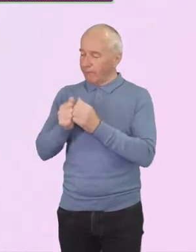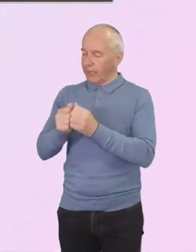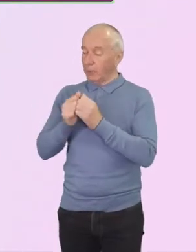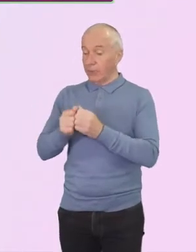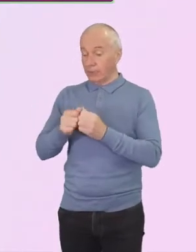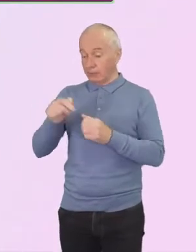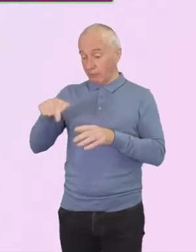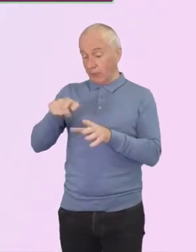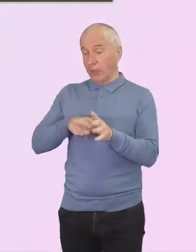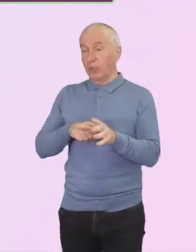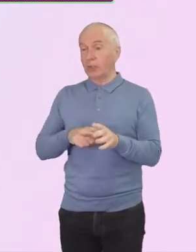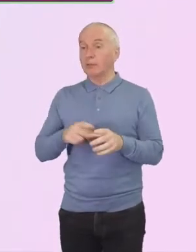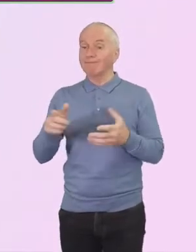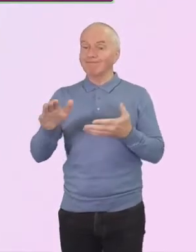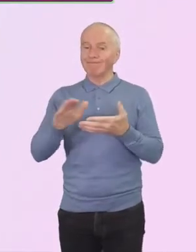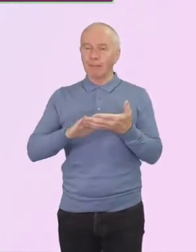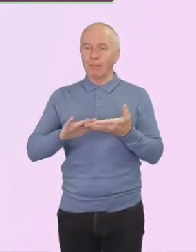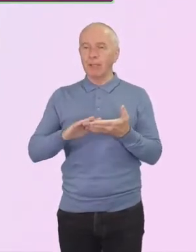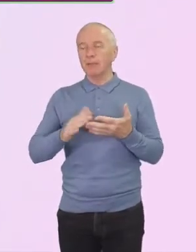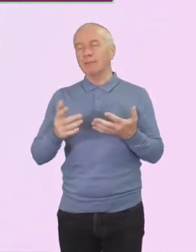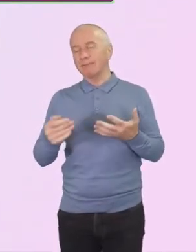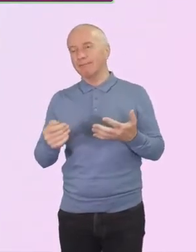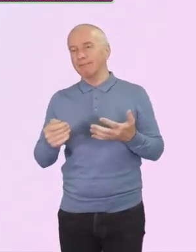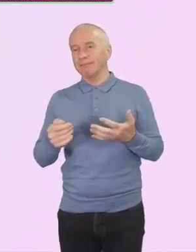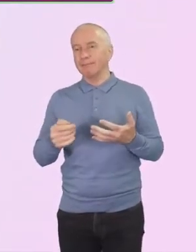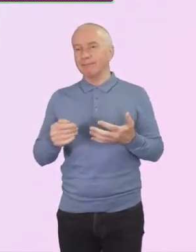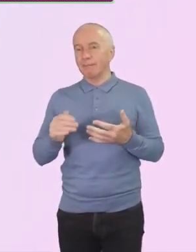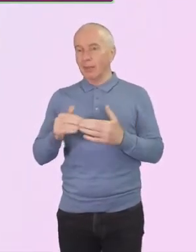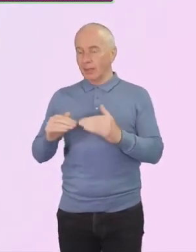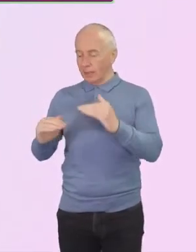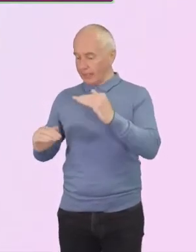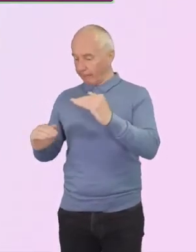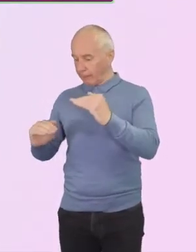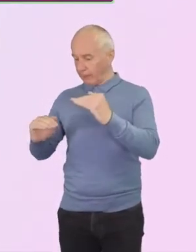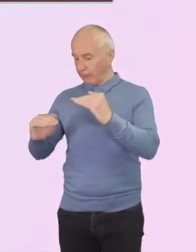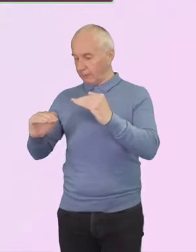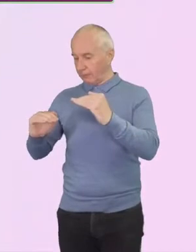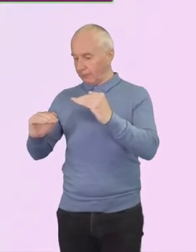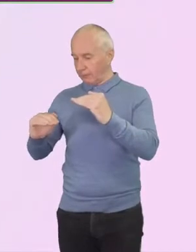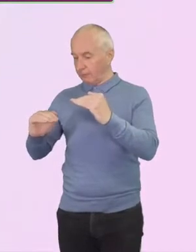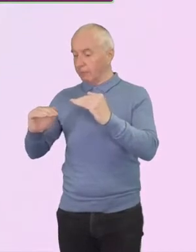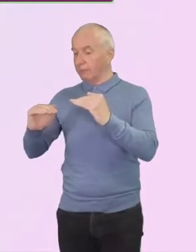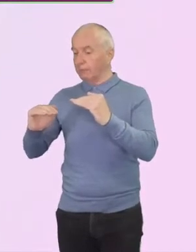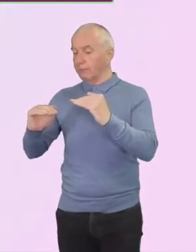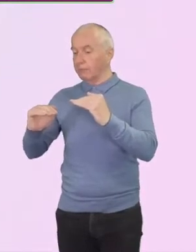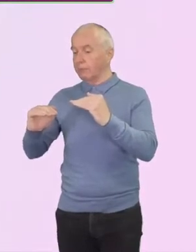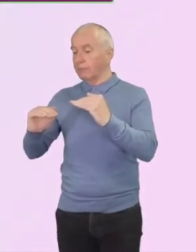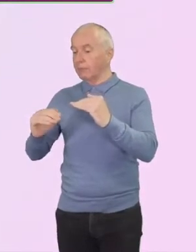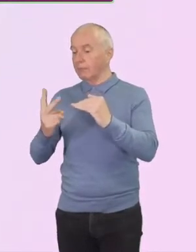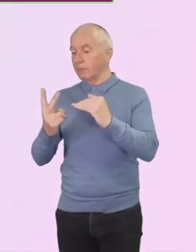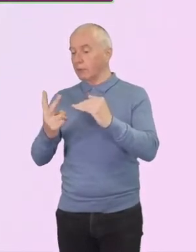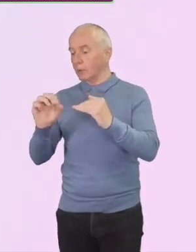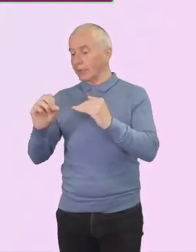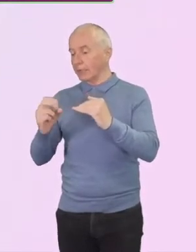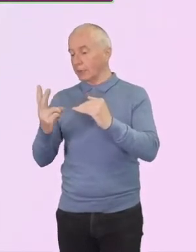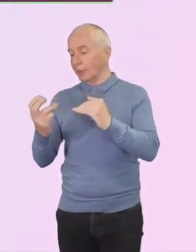and this has allowed the end of deficit contributions to be brought forward to 2026.